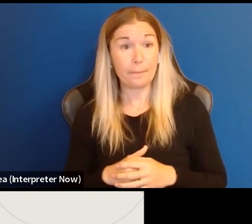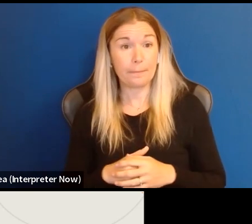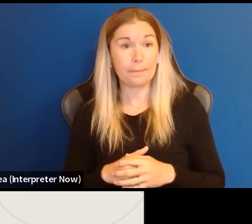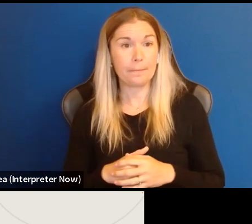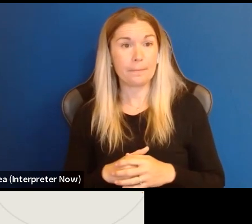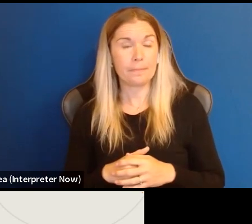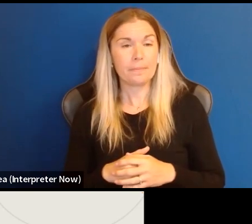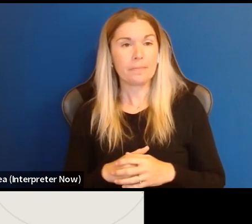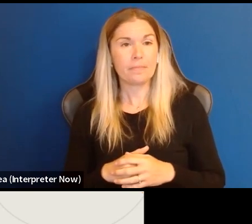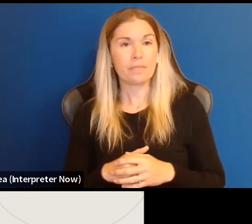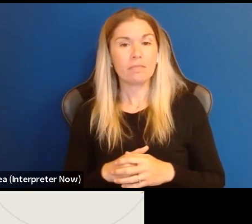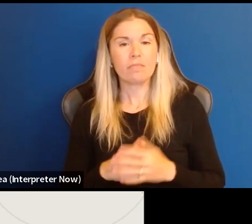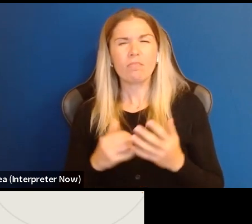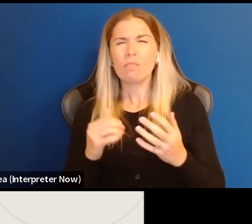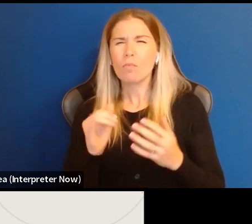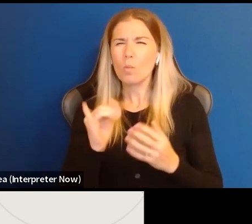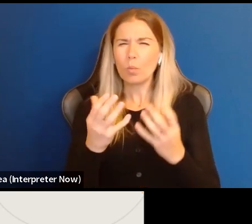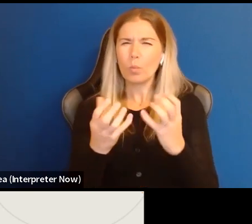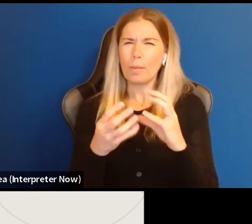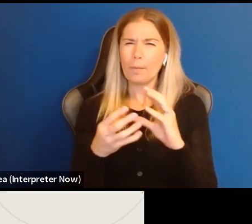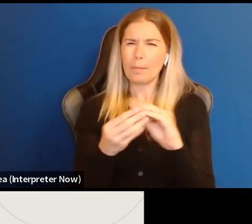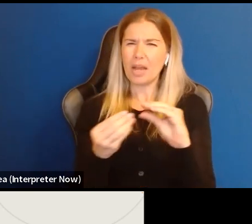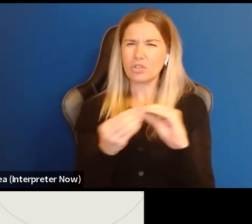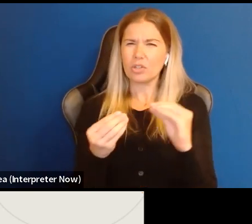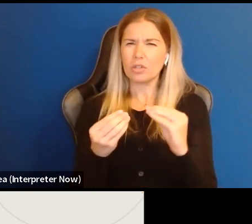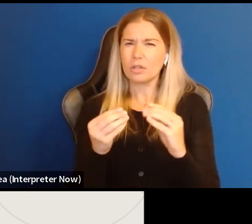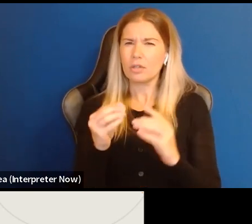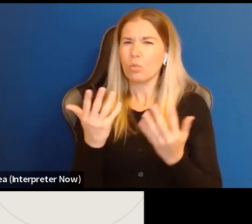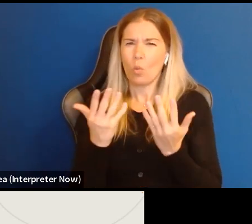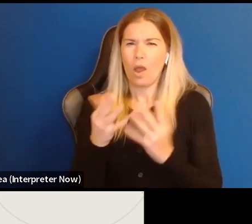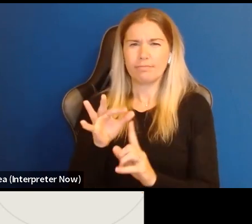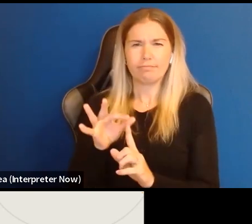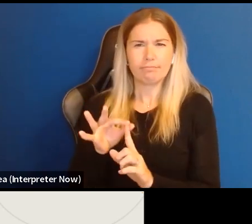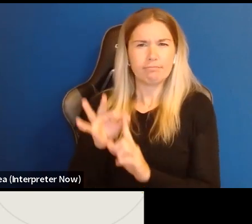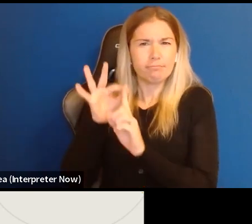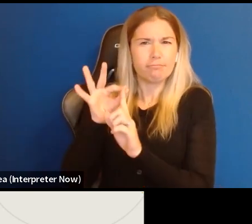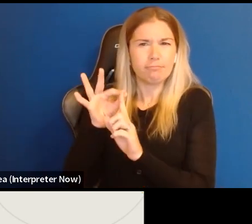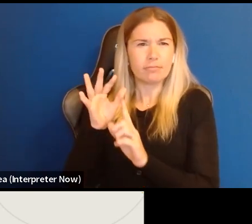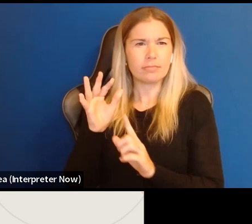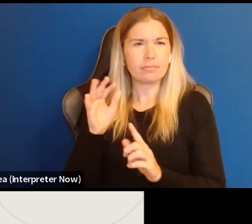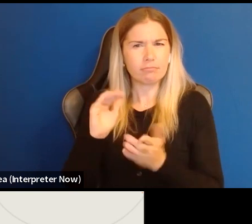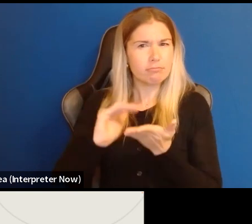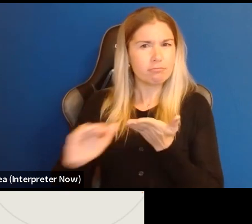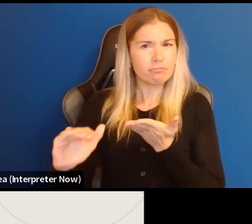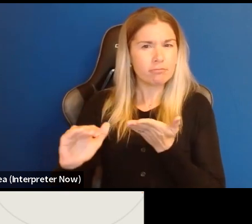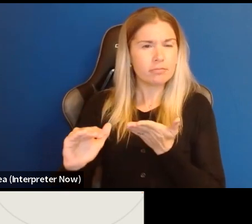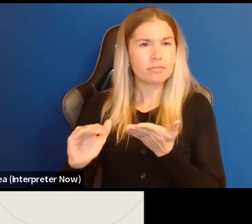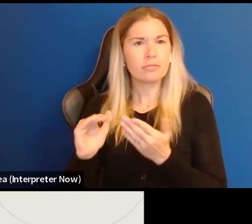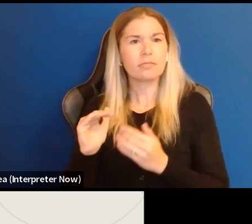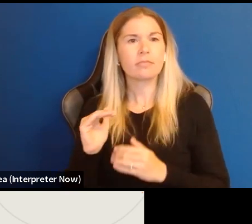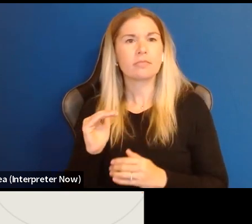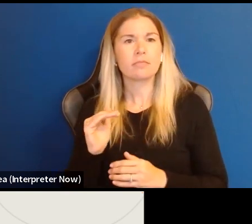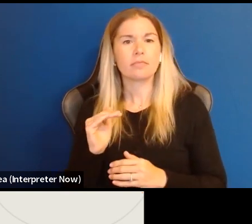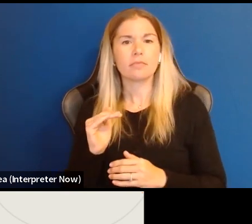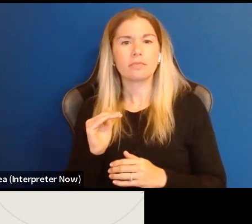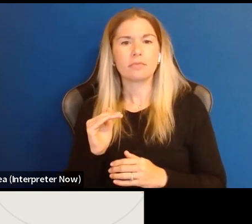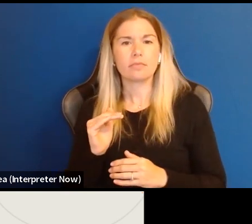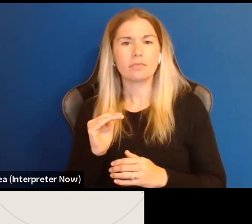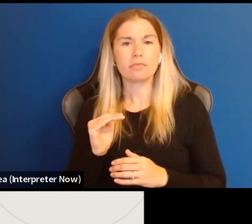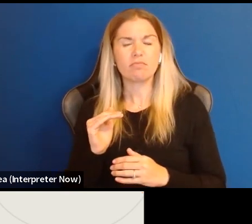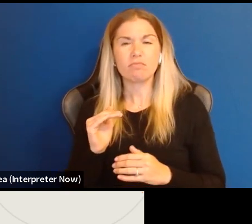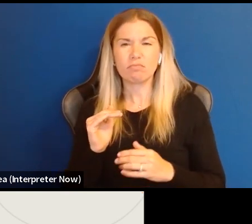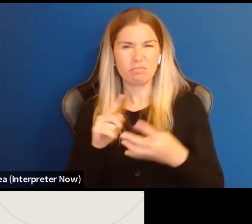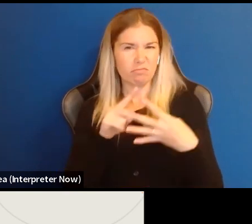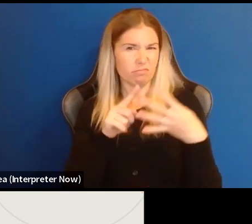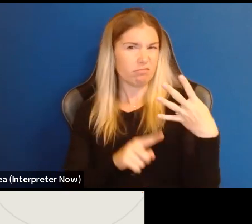We did want to highlight some notable exceptions to eligibility that have come up